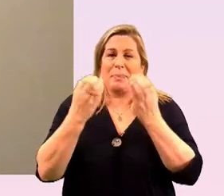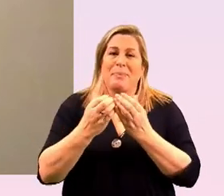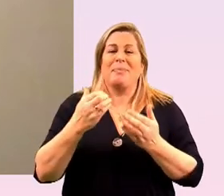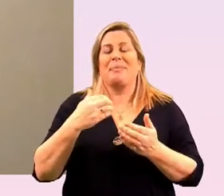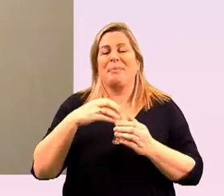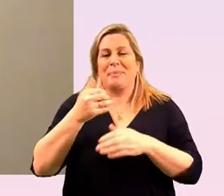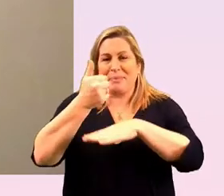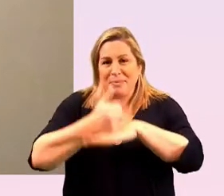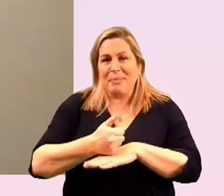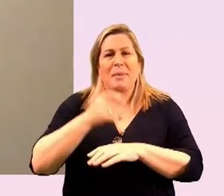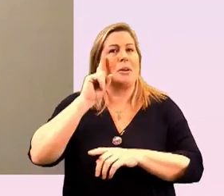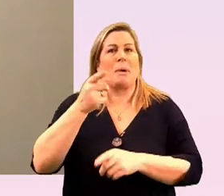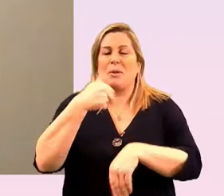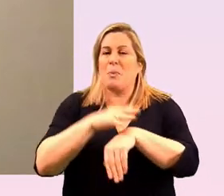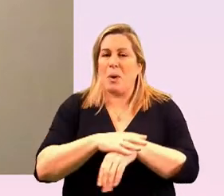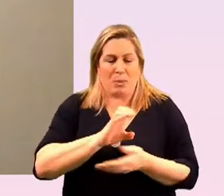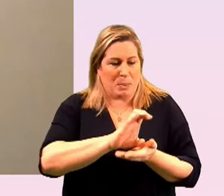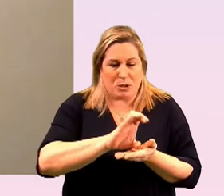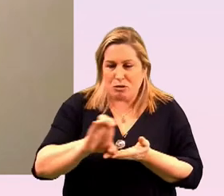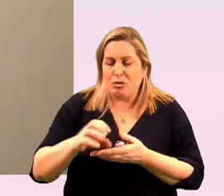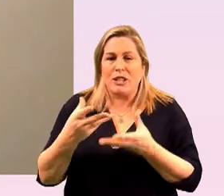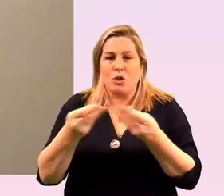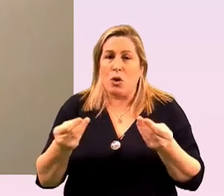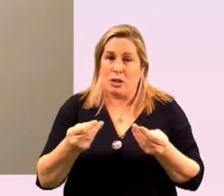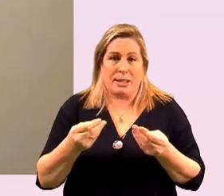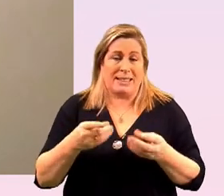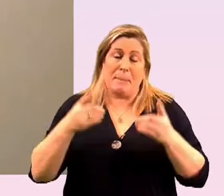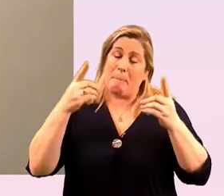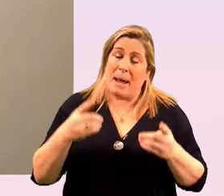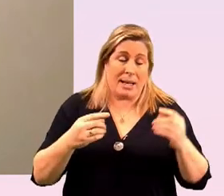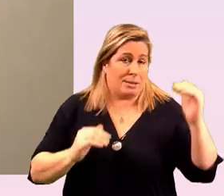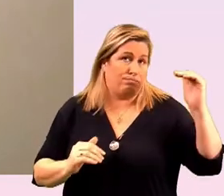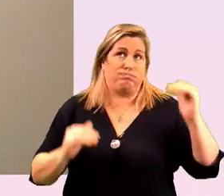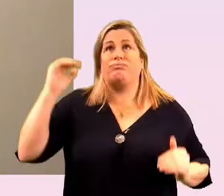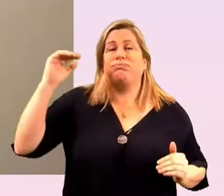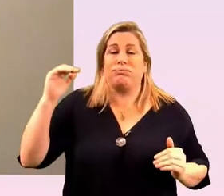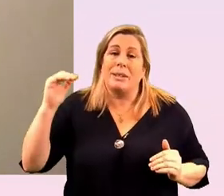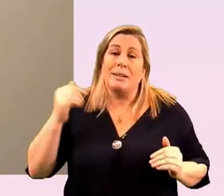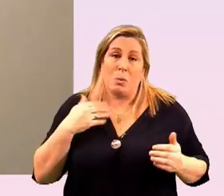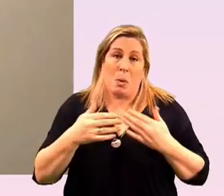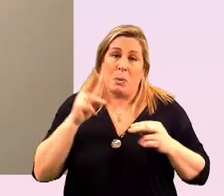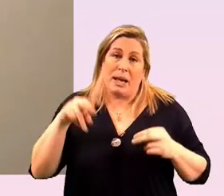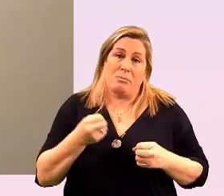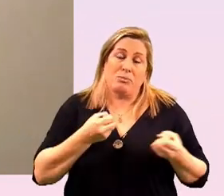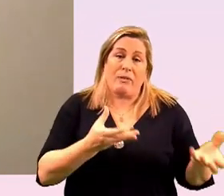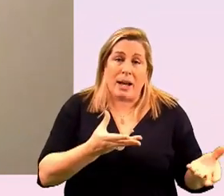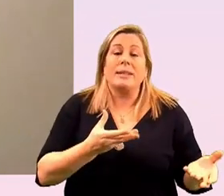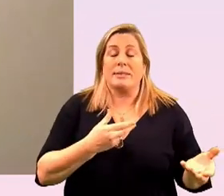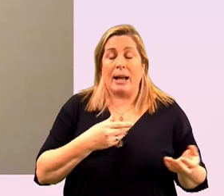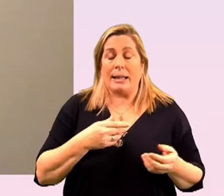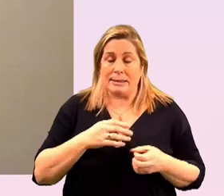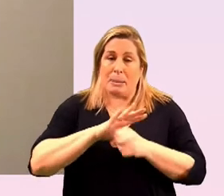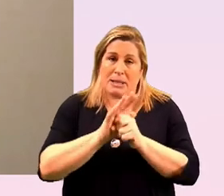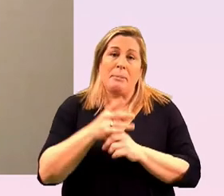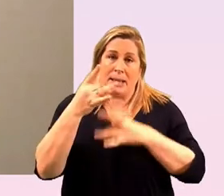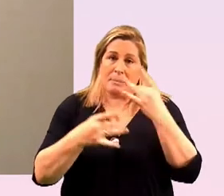where we can put resources the demand way out strips what we can provide and the pandemic has really amplified